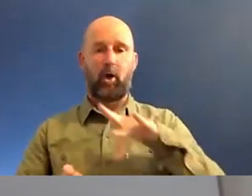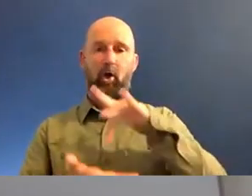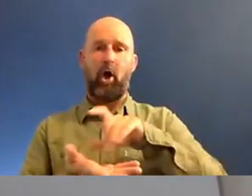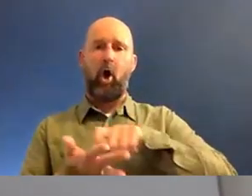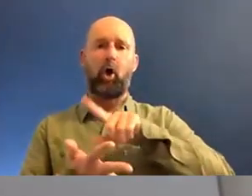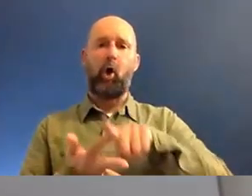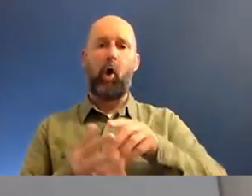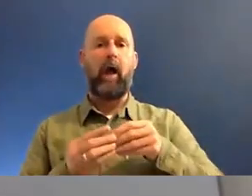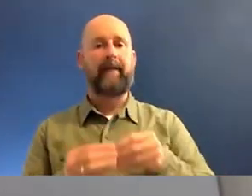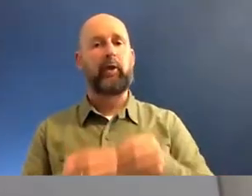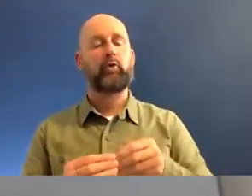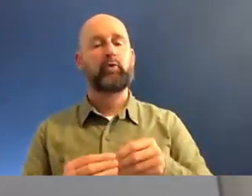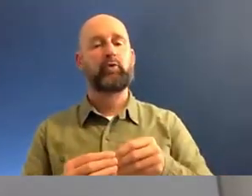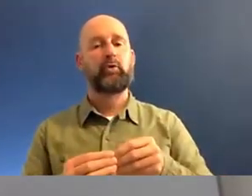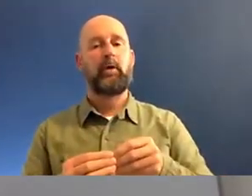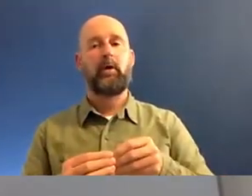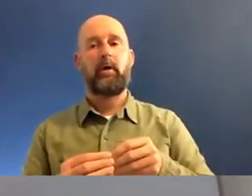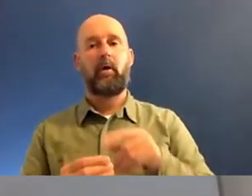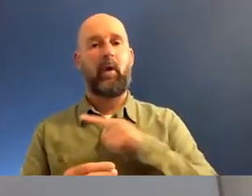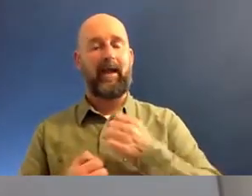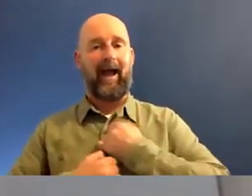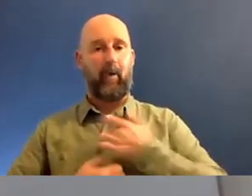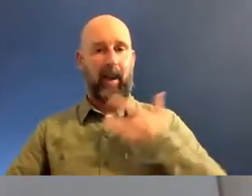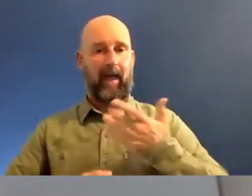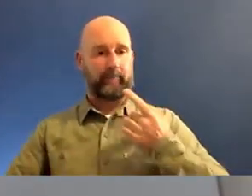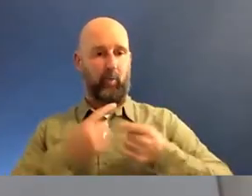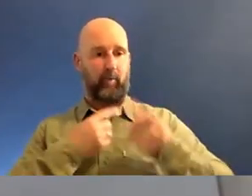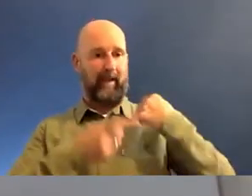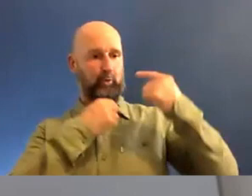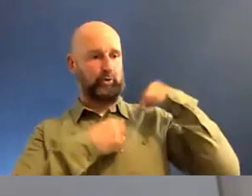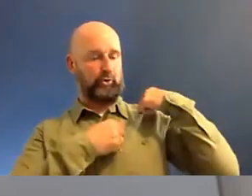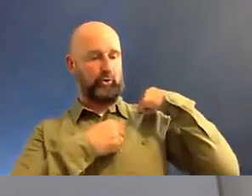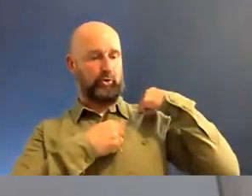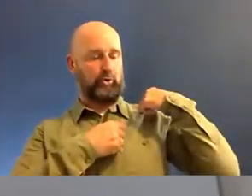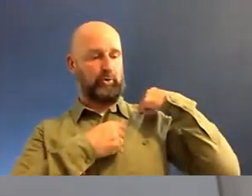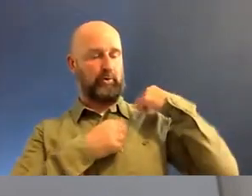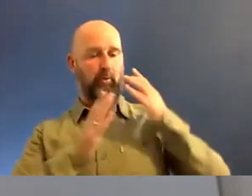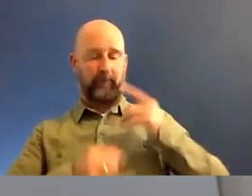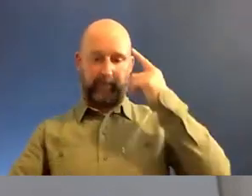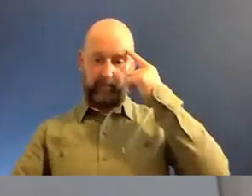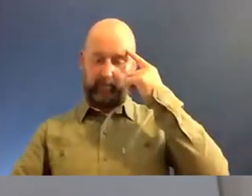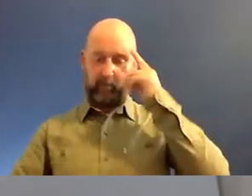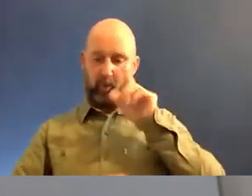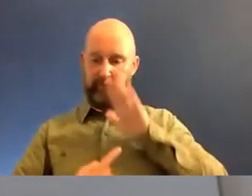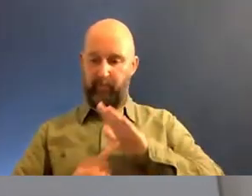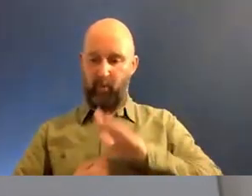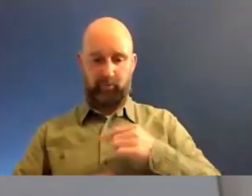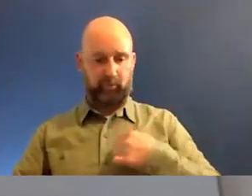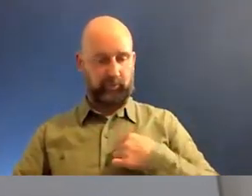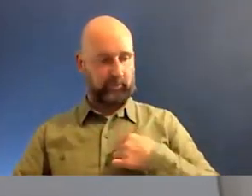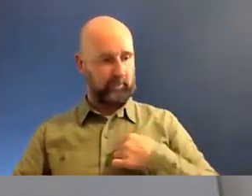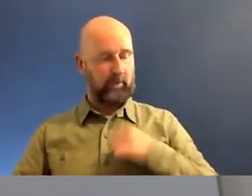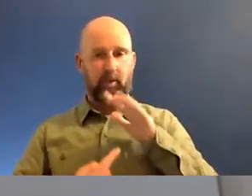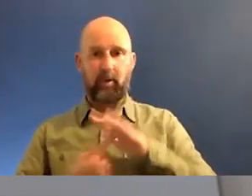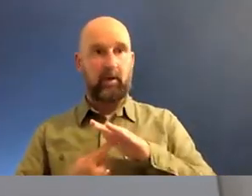right? As we kind of our lives recoil on themselves, we are forced to pay attention to the things that really matter to things as